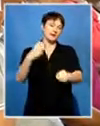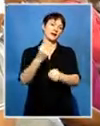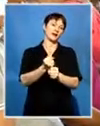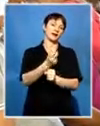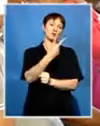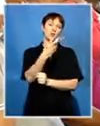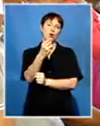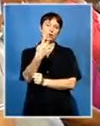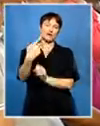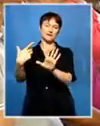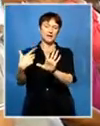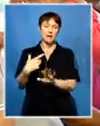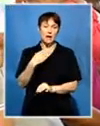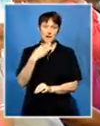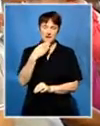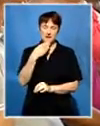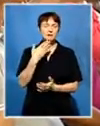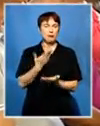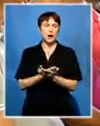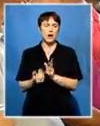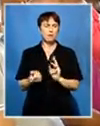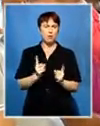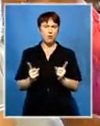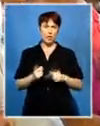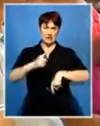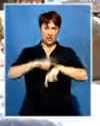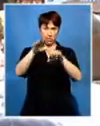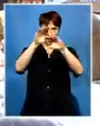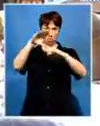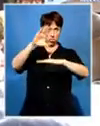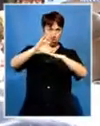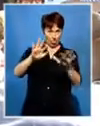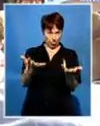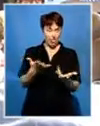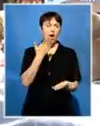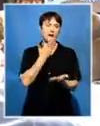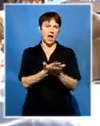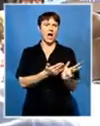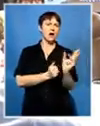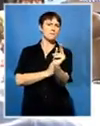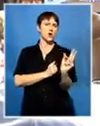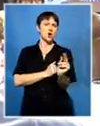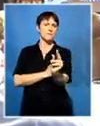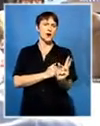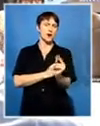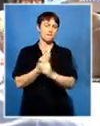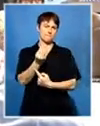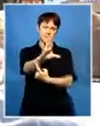meaning those without set-top boxes will still be able to receive a signal. Ulrich Hendricks, SBC News, Camus.